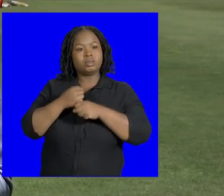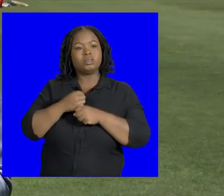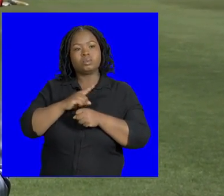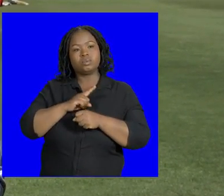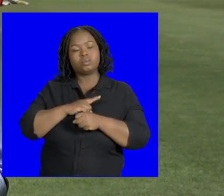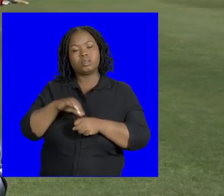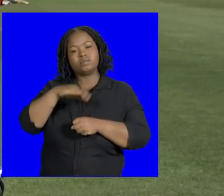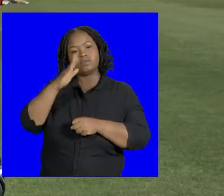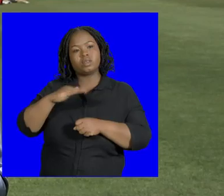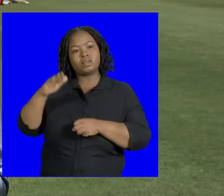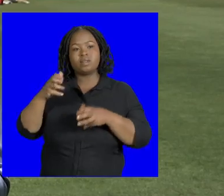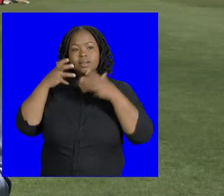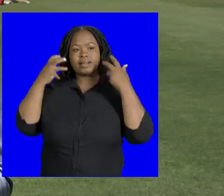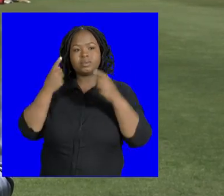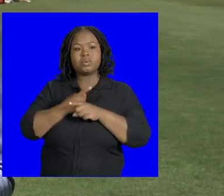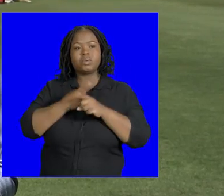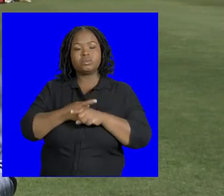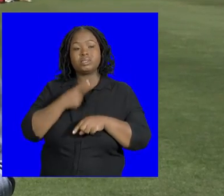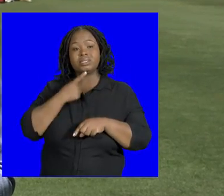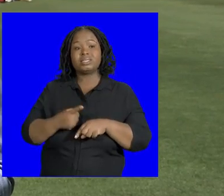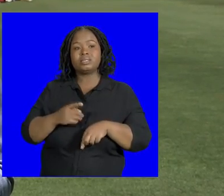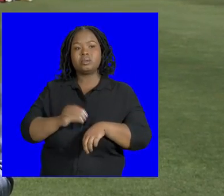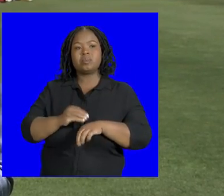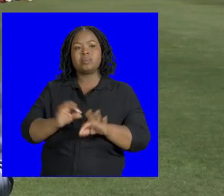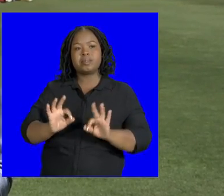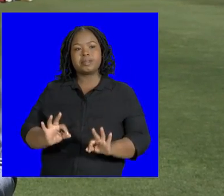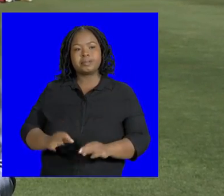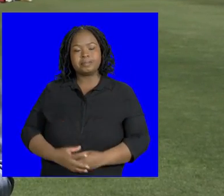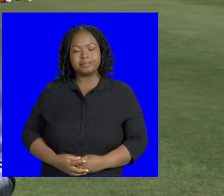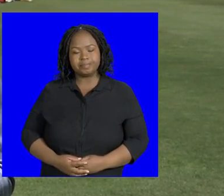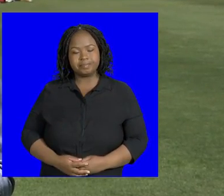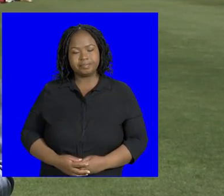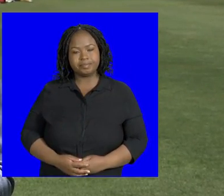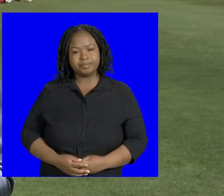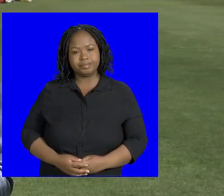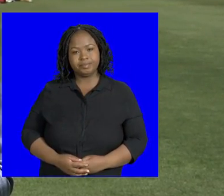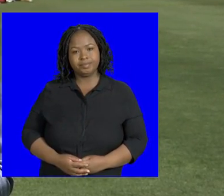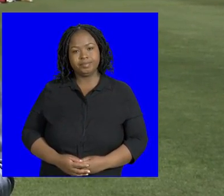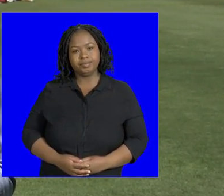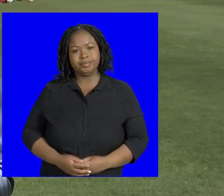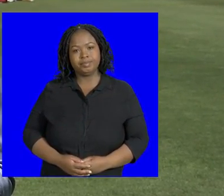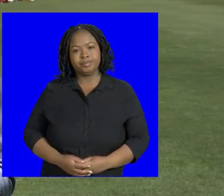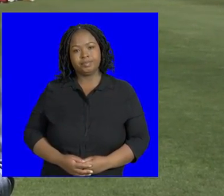Bizzab Half-Hot Lions is that depth doesn't become a problem this time around. Olana Lagan, Soweto TV Sports.